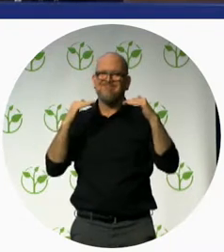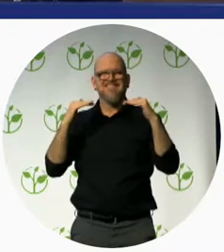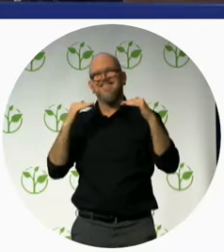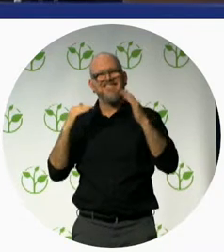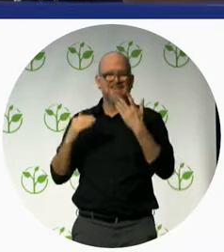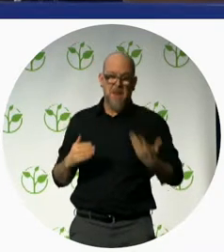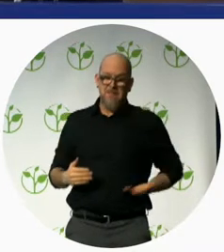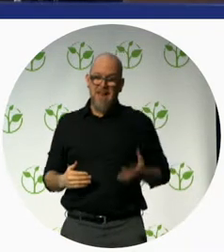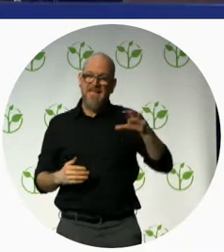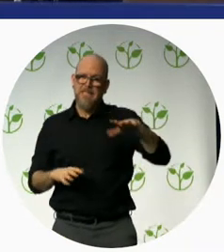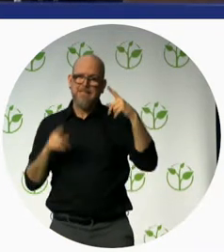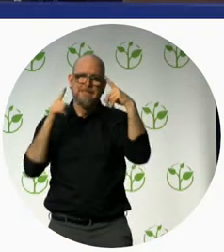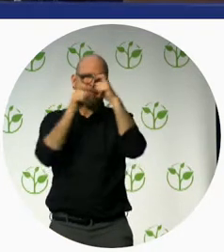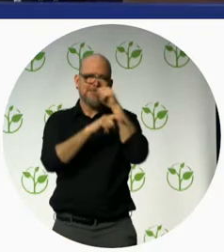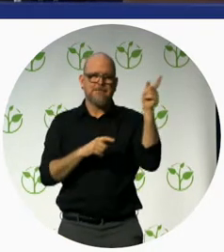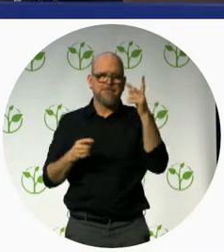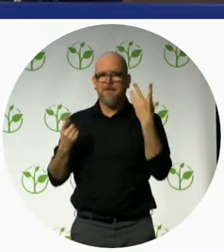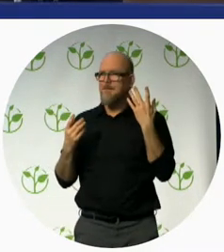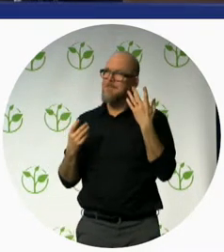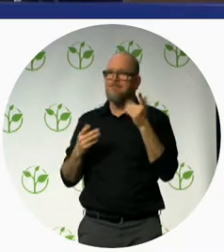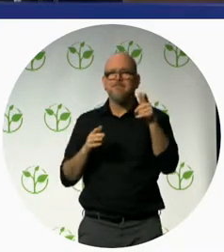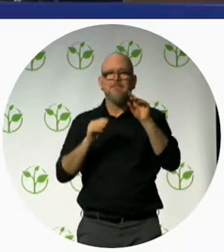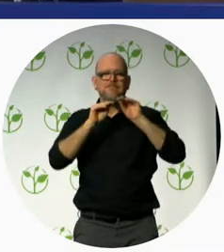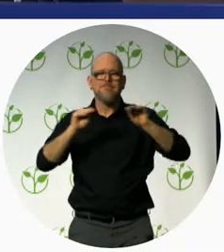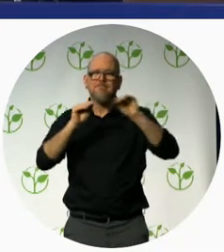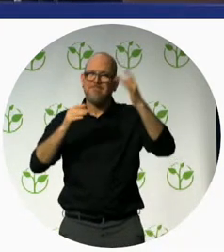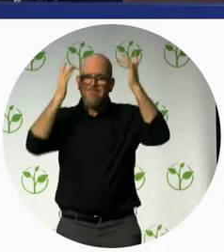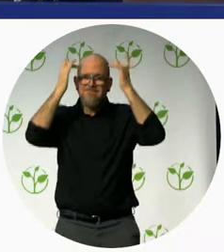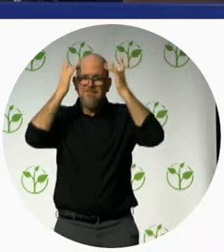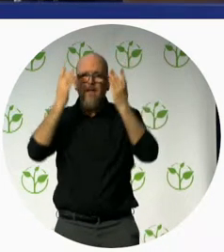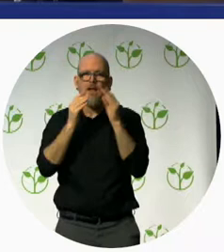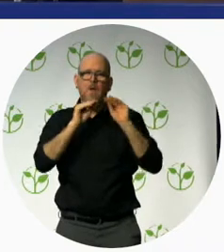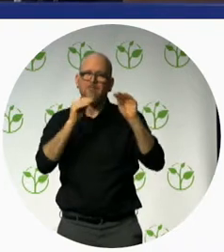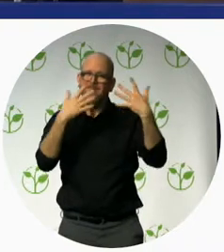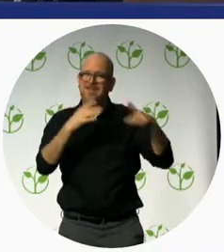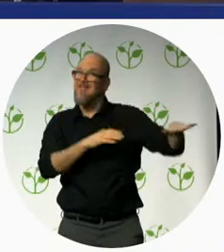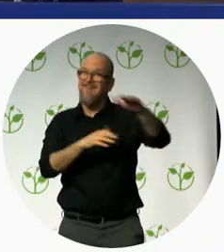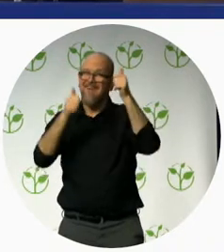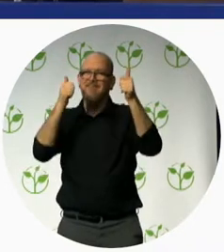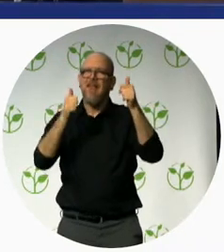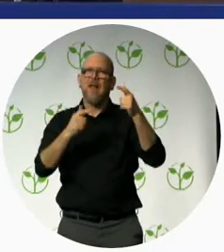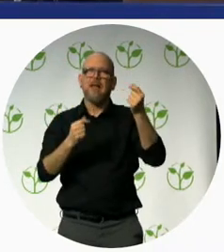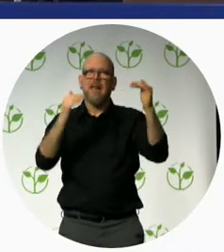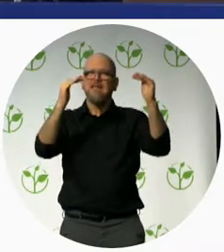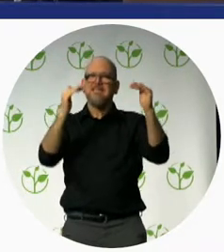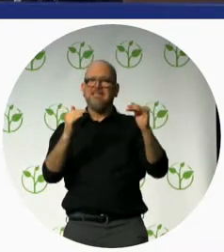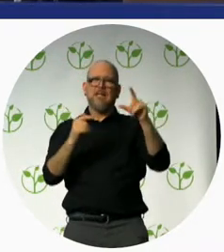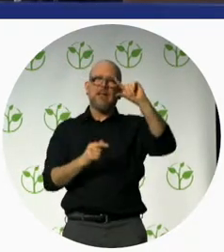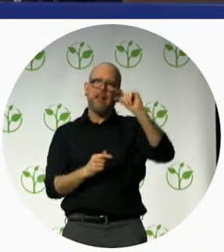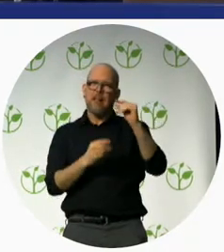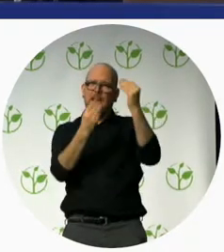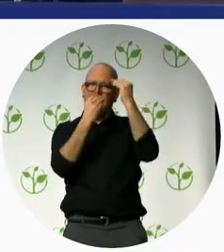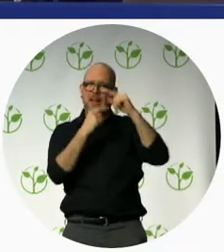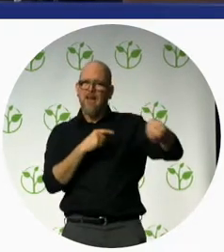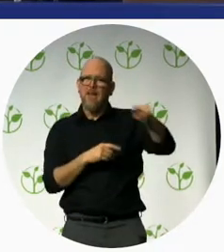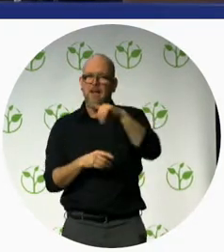low and we have widespread poverty together they actually enhance all sorts of stigma related to children